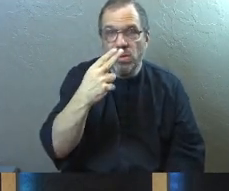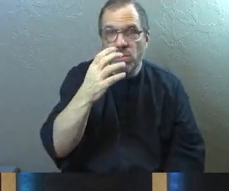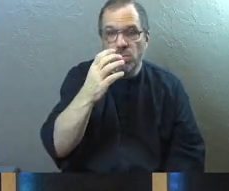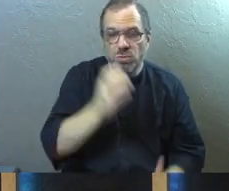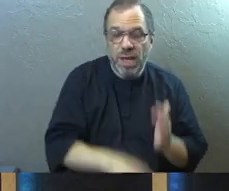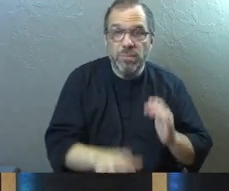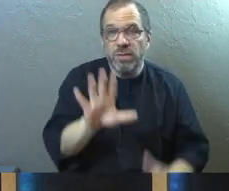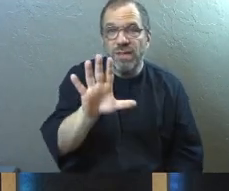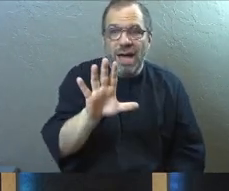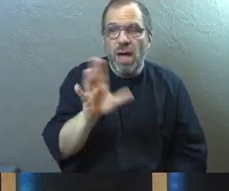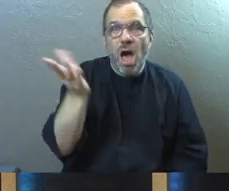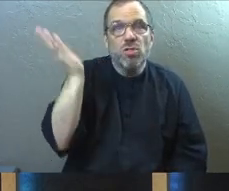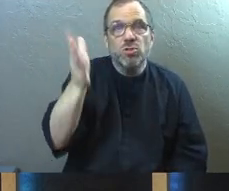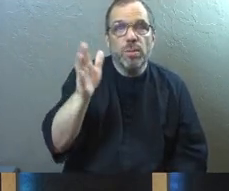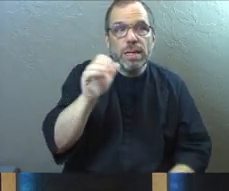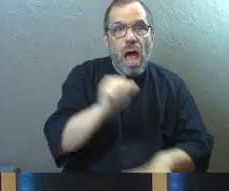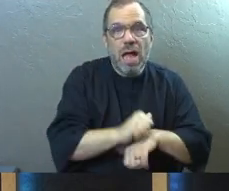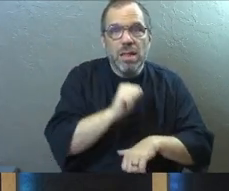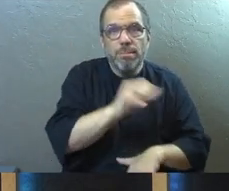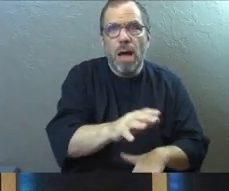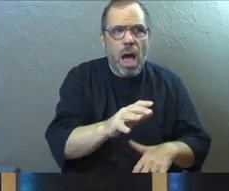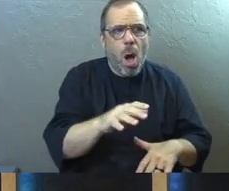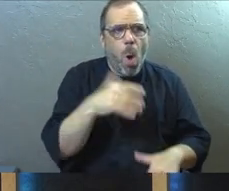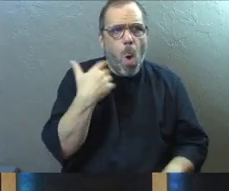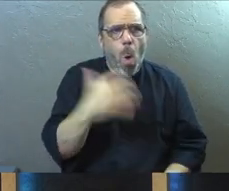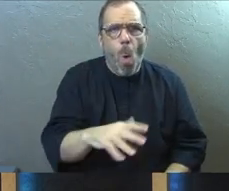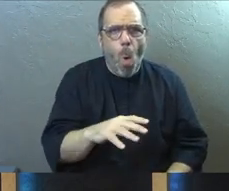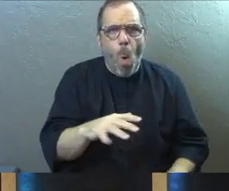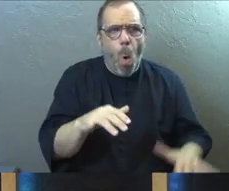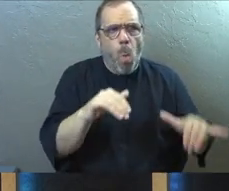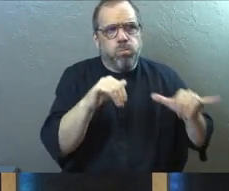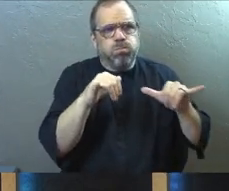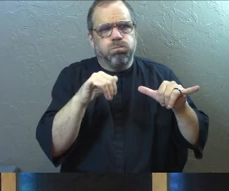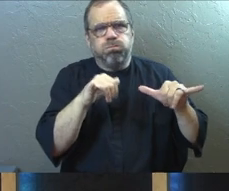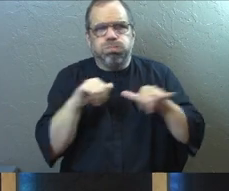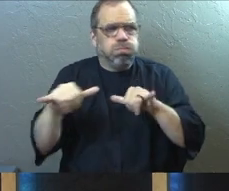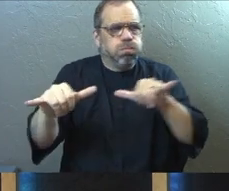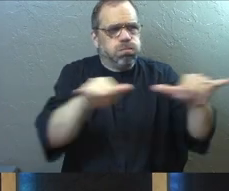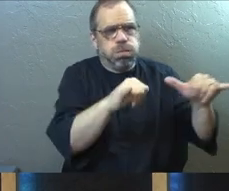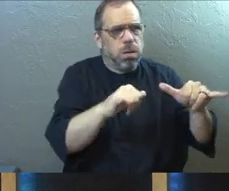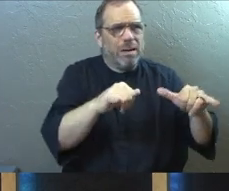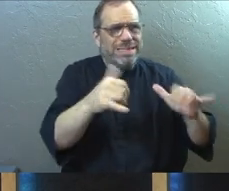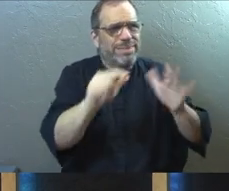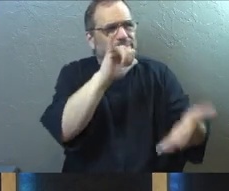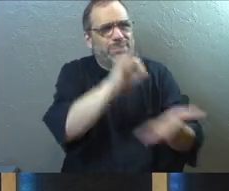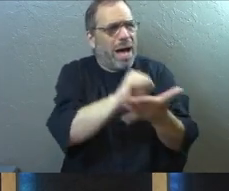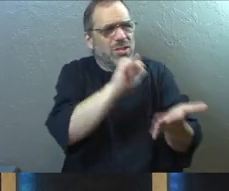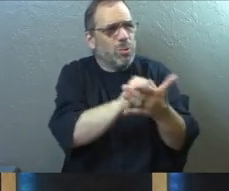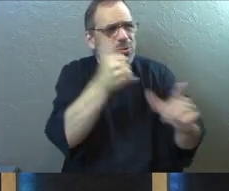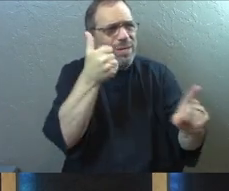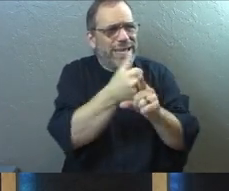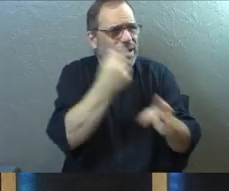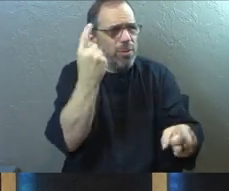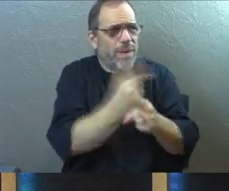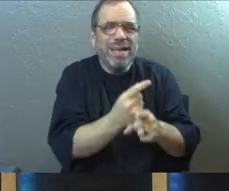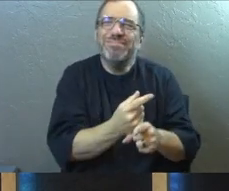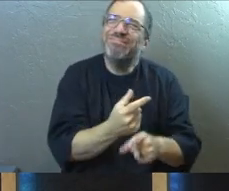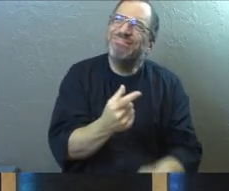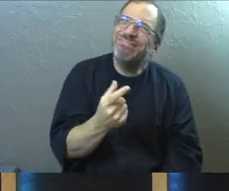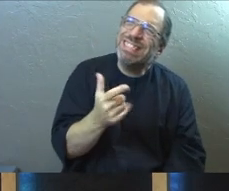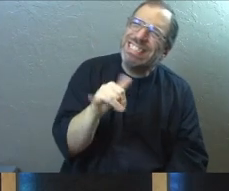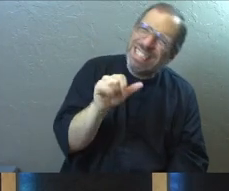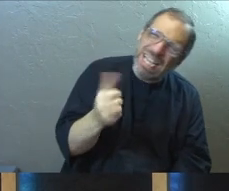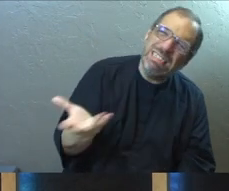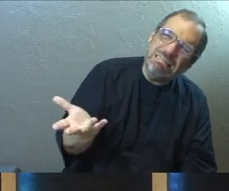even suggested to you that the Sermon on the Mount has got such a high standard that none of us can actually achieve it. And in a way they're right.